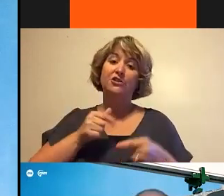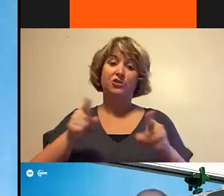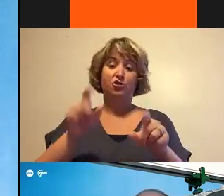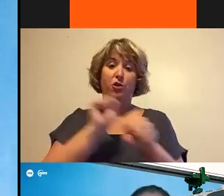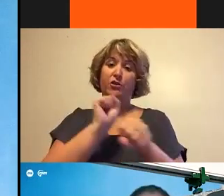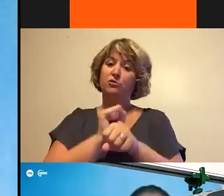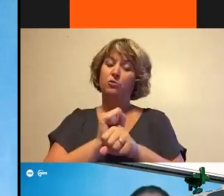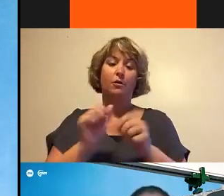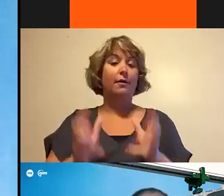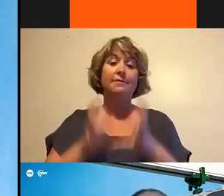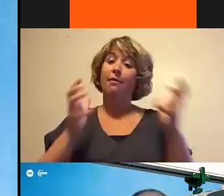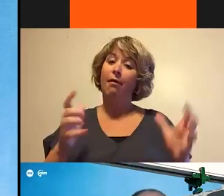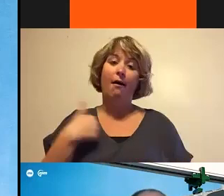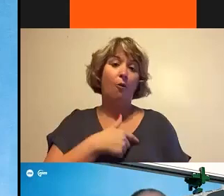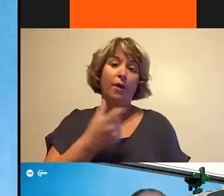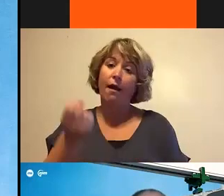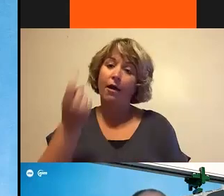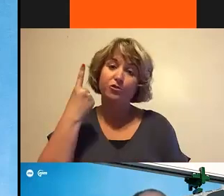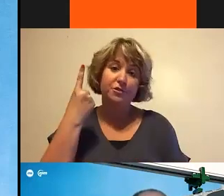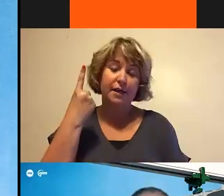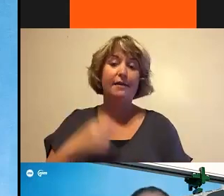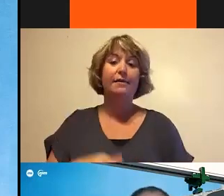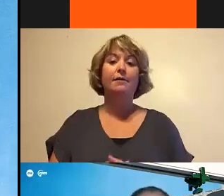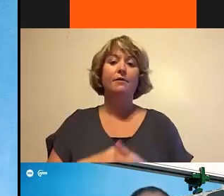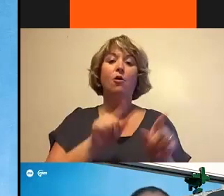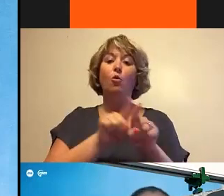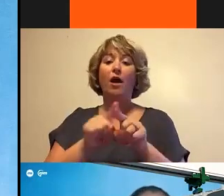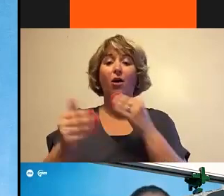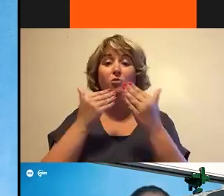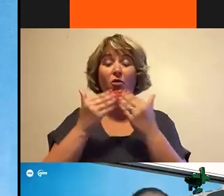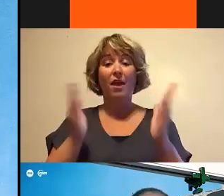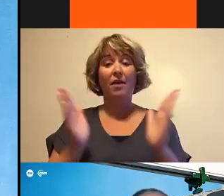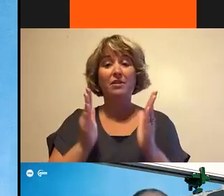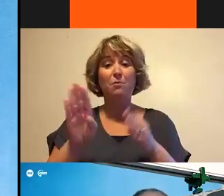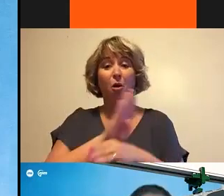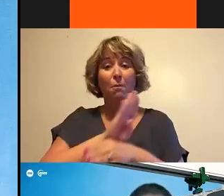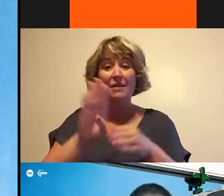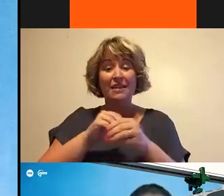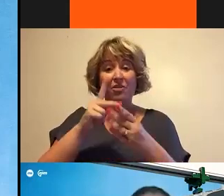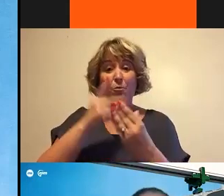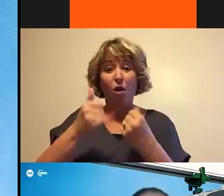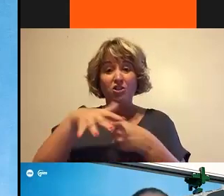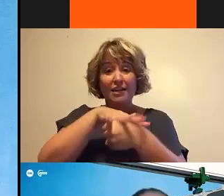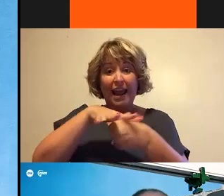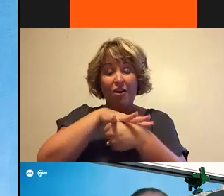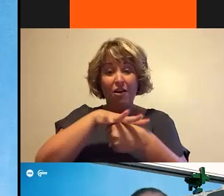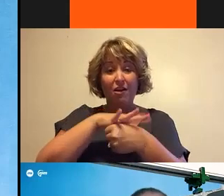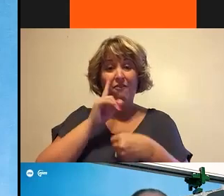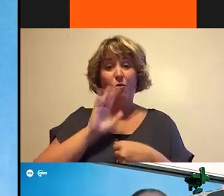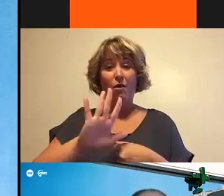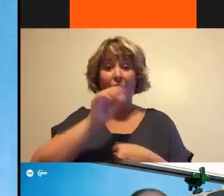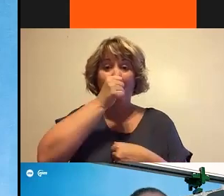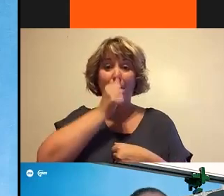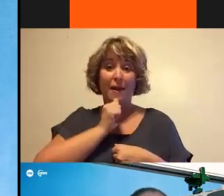lot. We understand. We also thank the small businesses in the project area for their patients, and we will continue